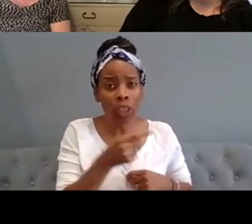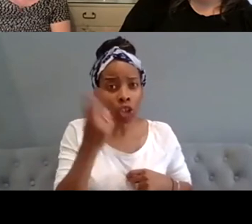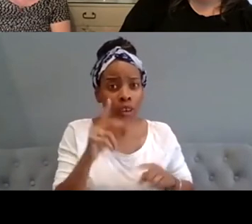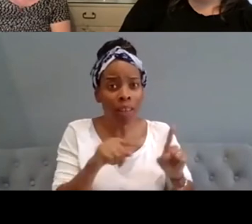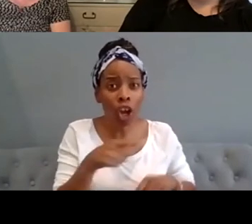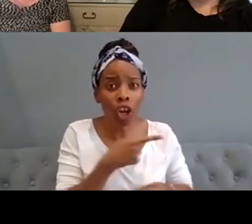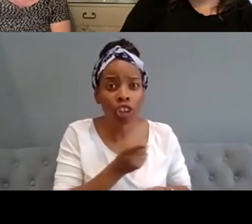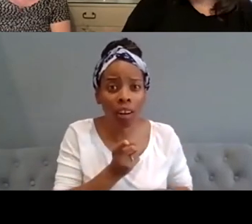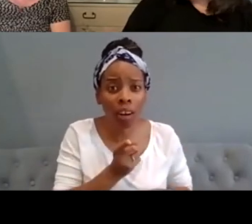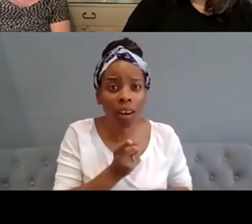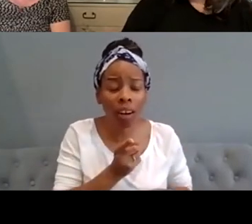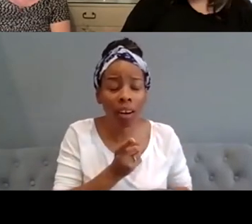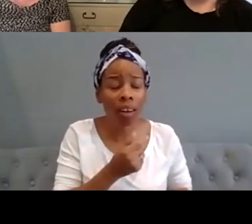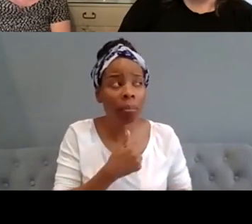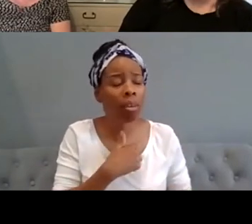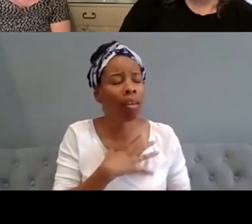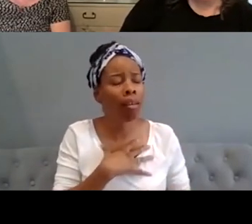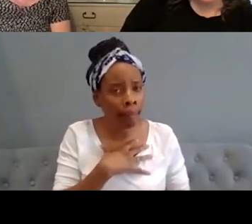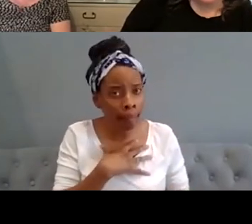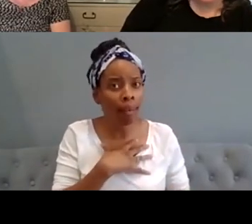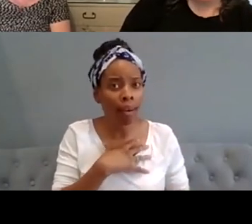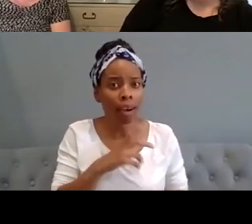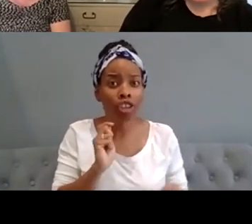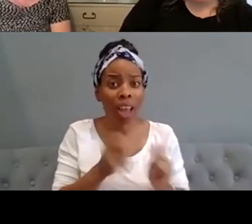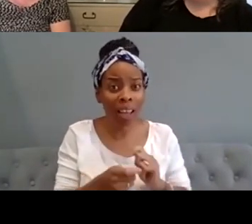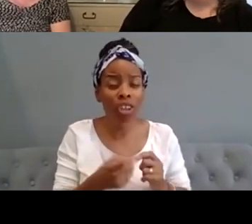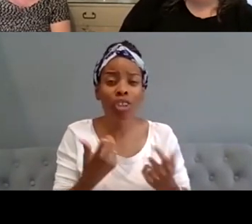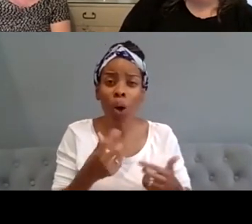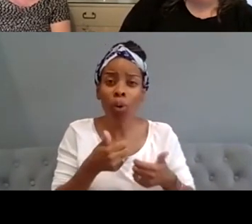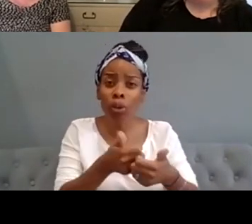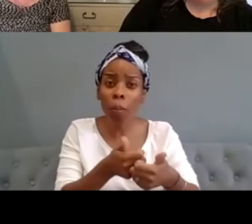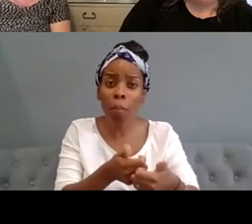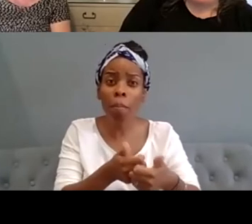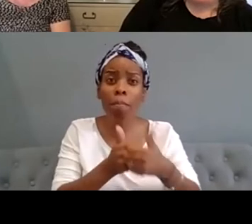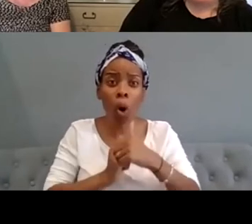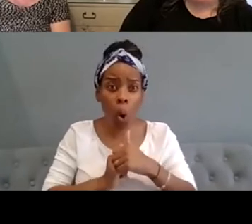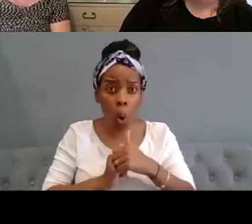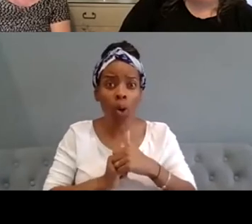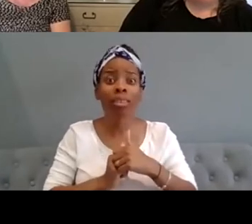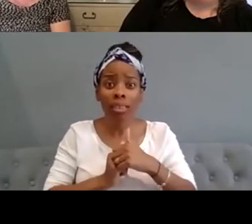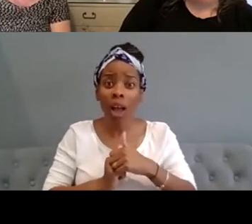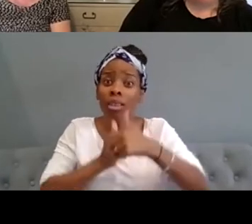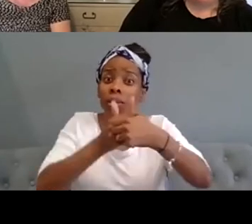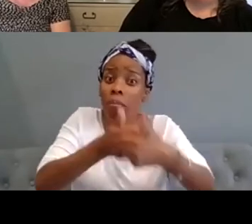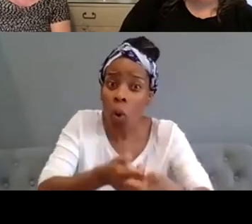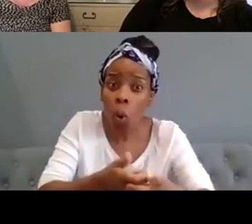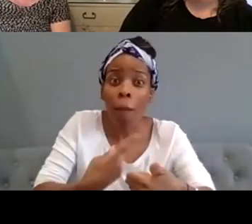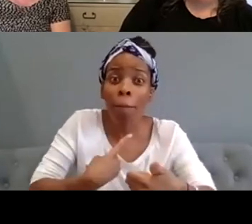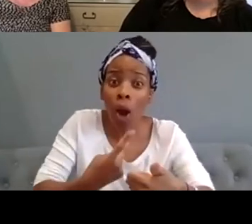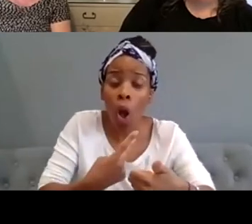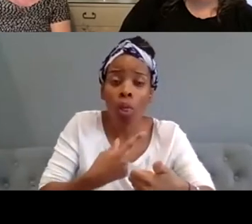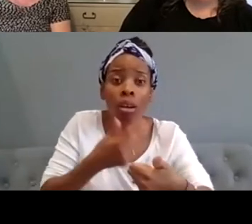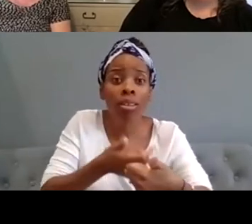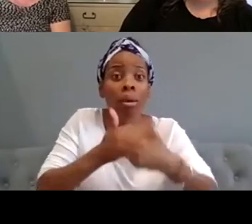real sort of and you know so it's it's all it's a two-way thing actually this idea of support you know it's not always something